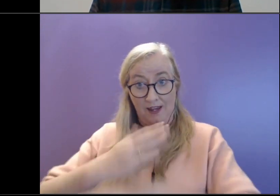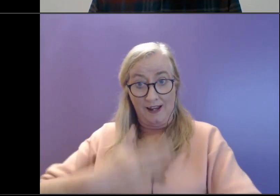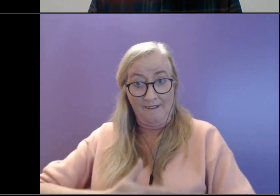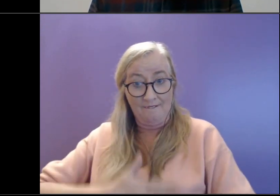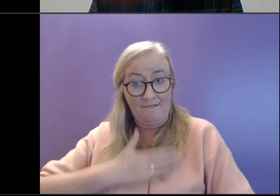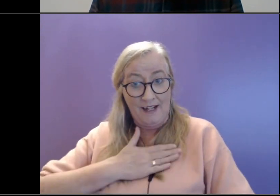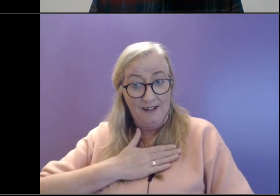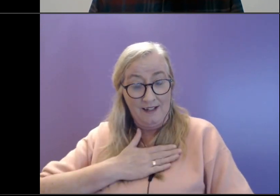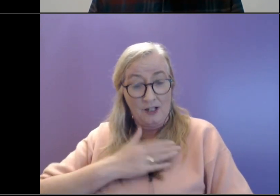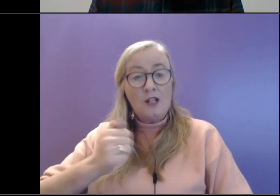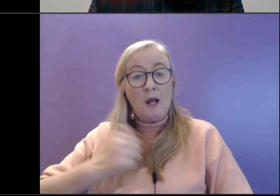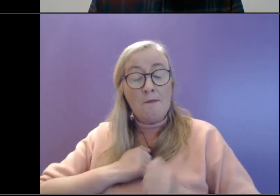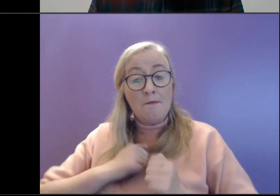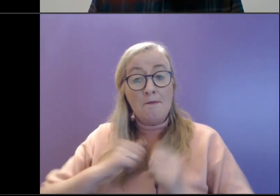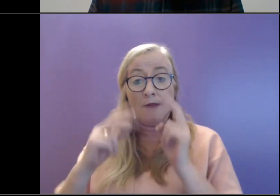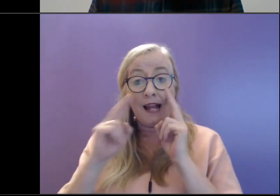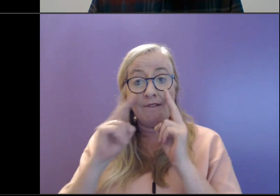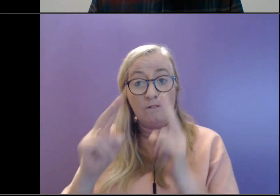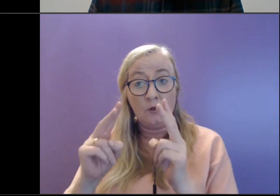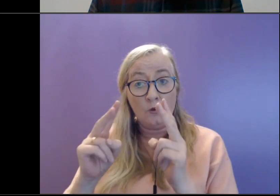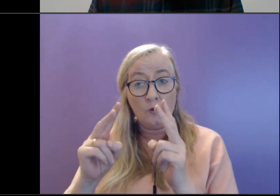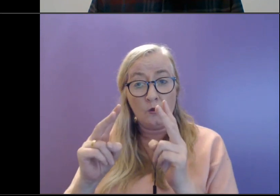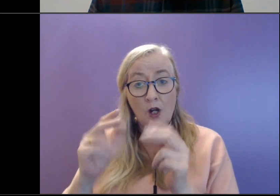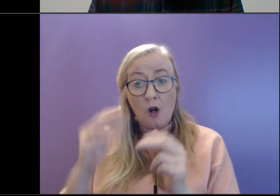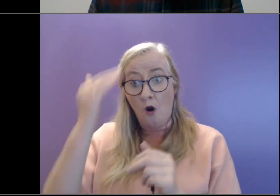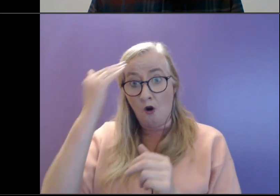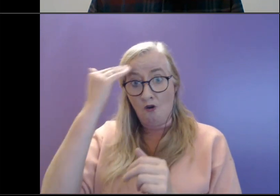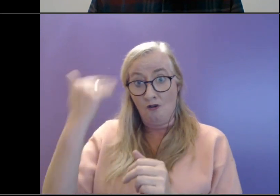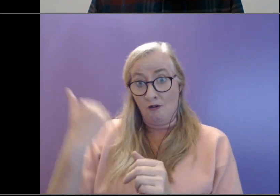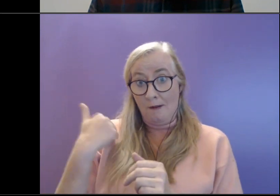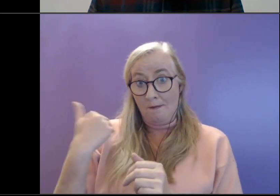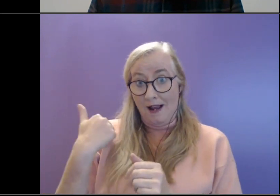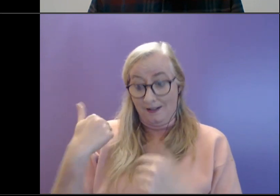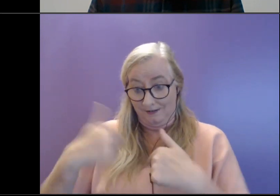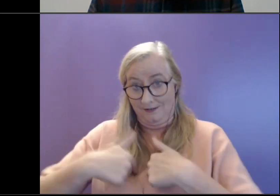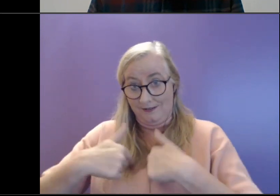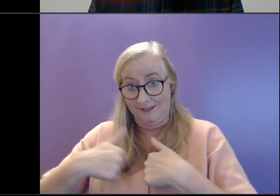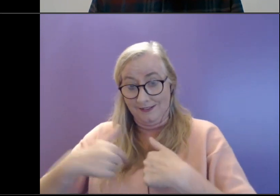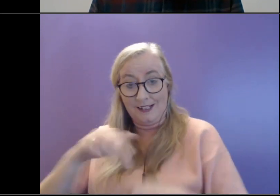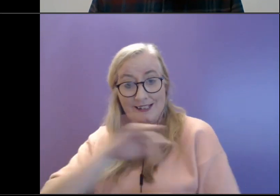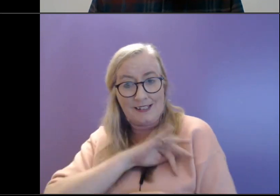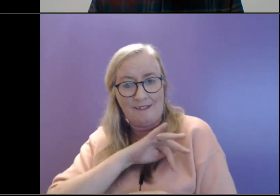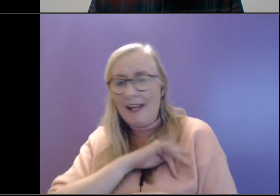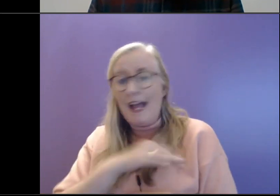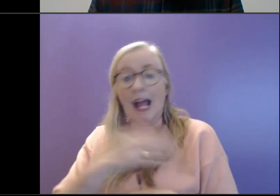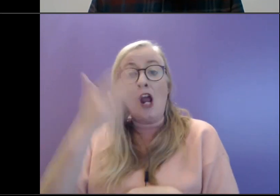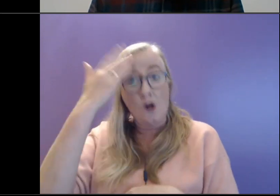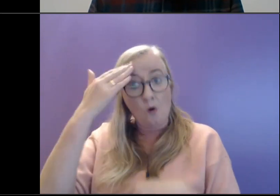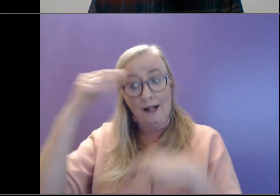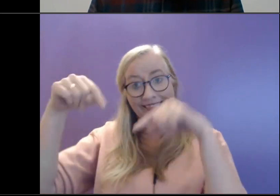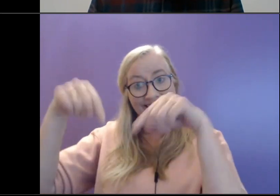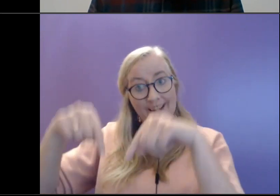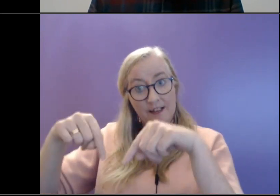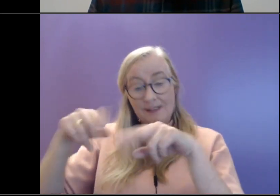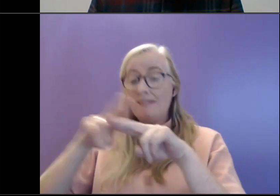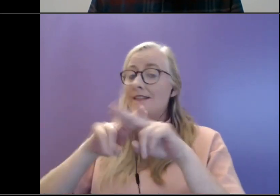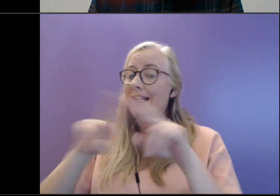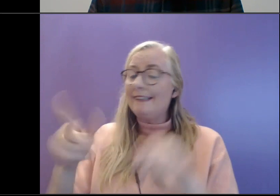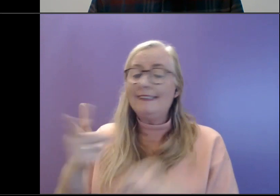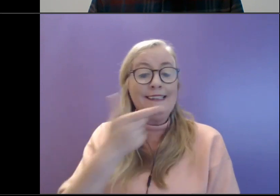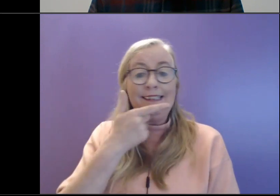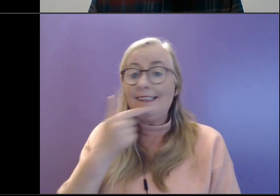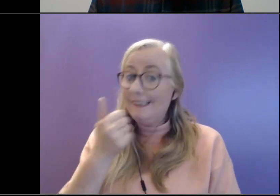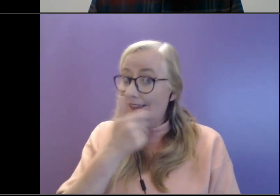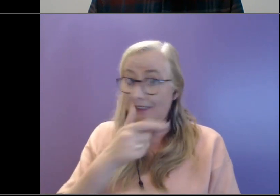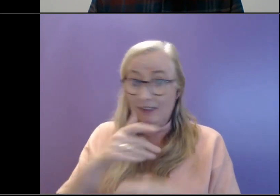would be to remind yourself that it's not an easy situation. It's a complex situation. It's not,